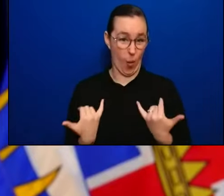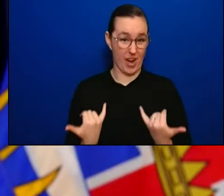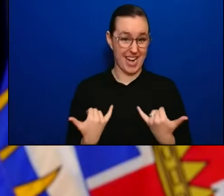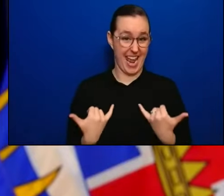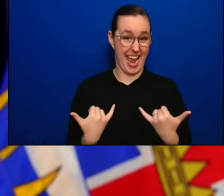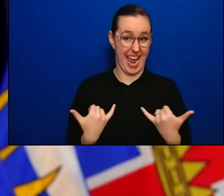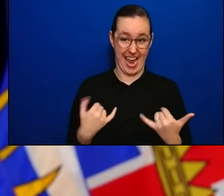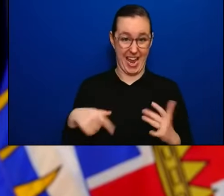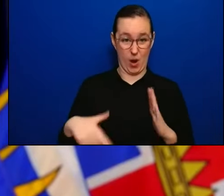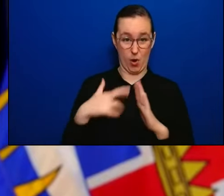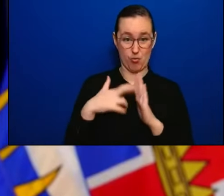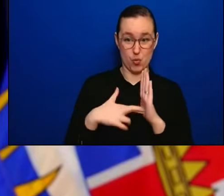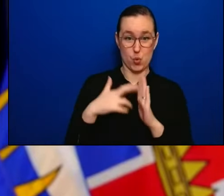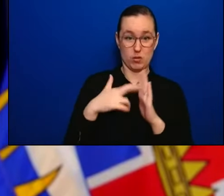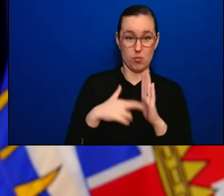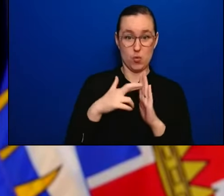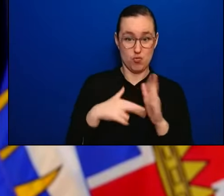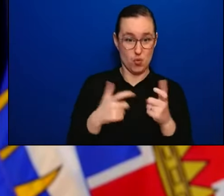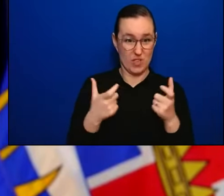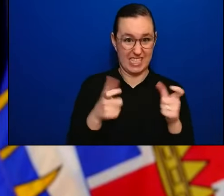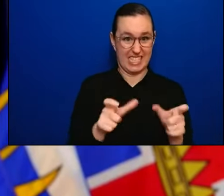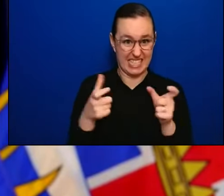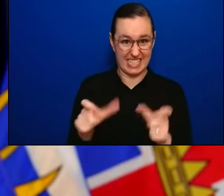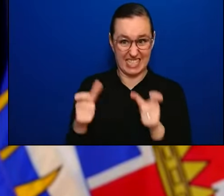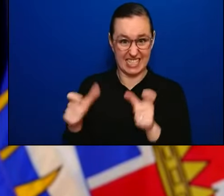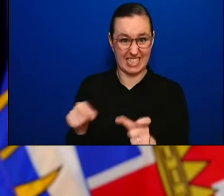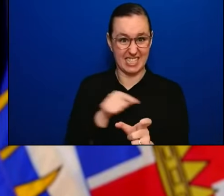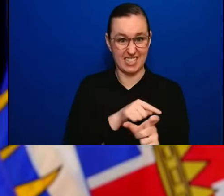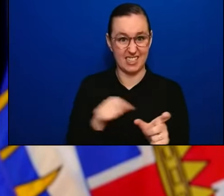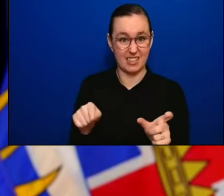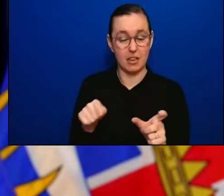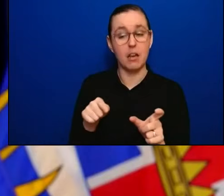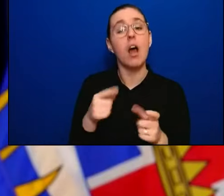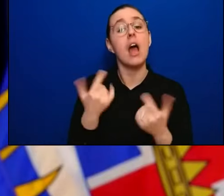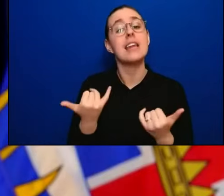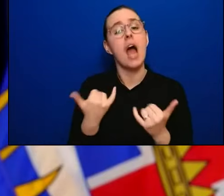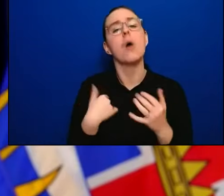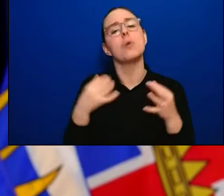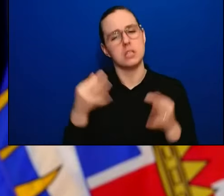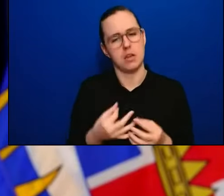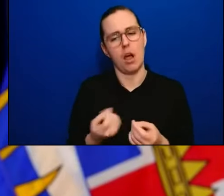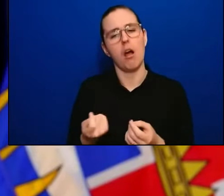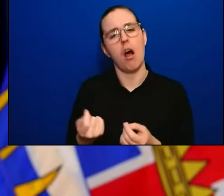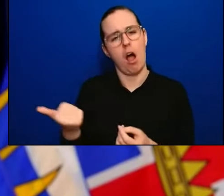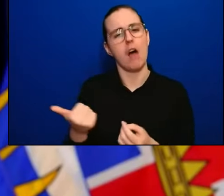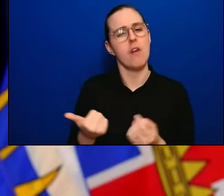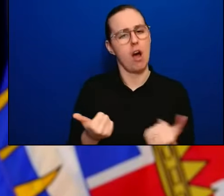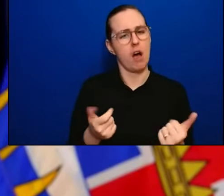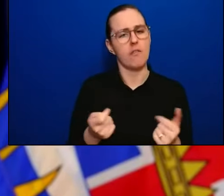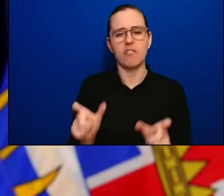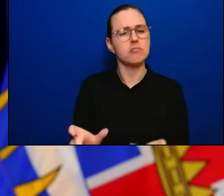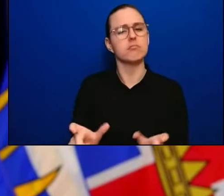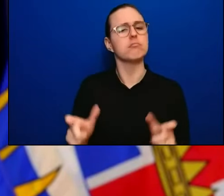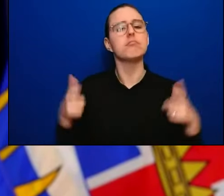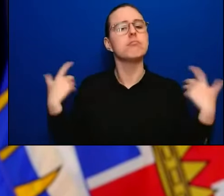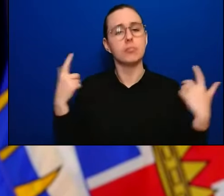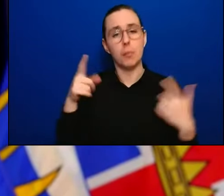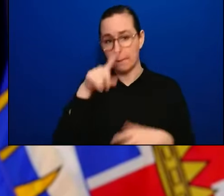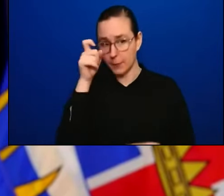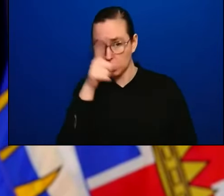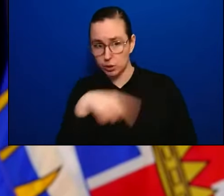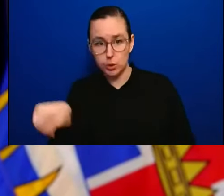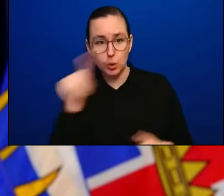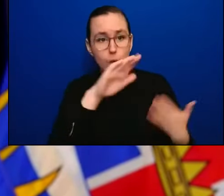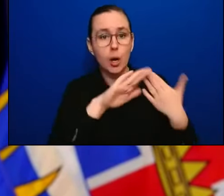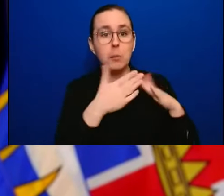of the restrictions that we have in place right now because of the level of immunity that we have. So I can't predict